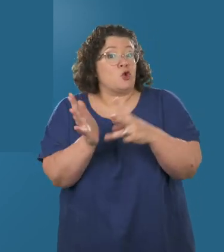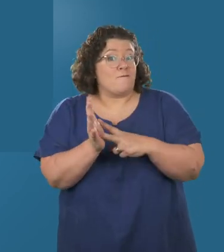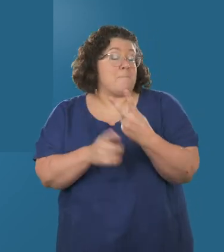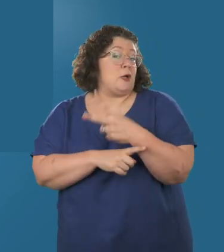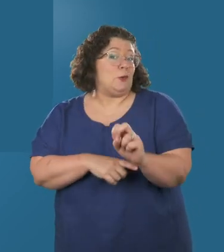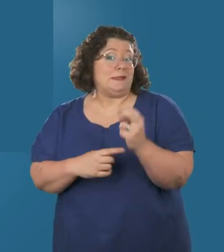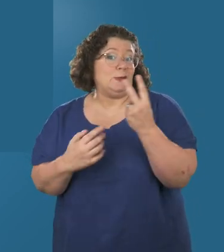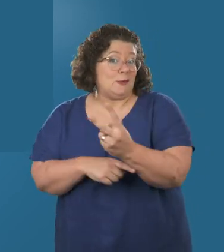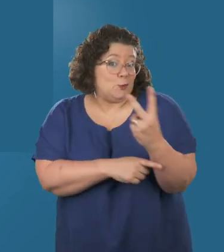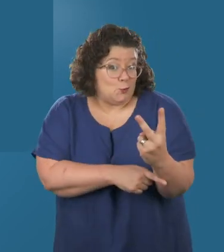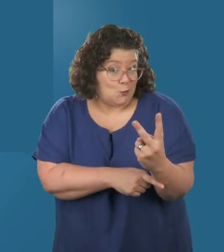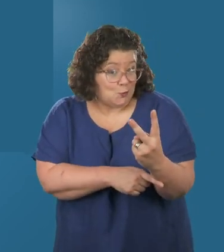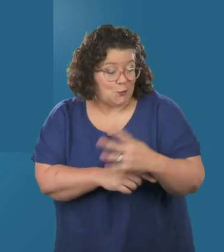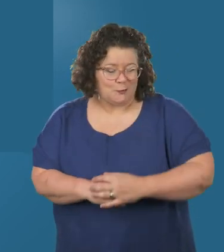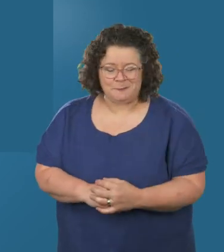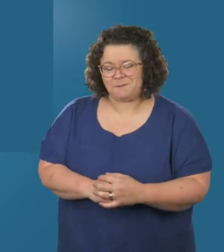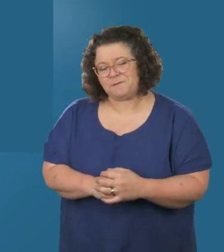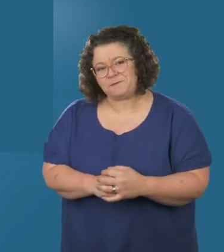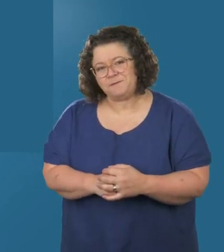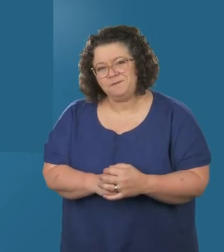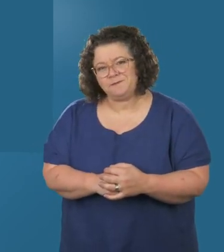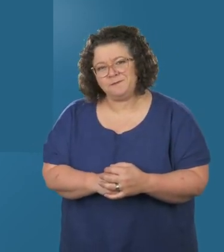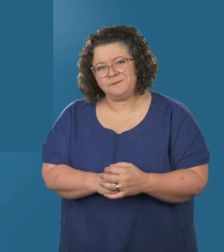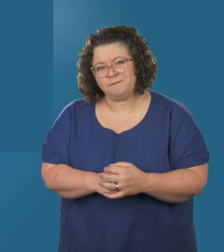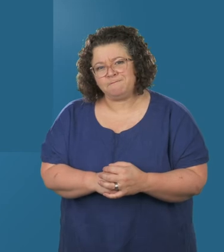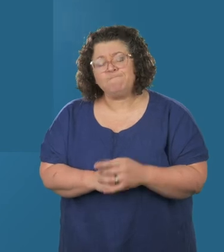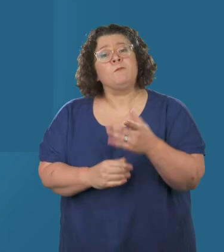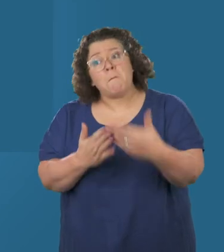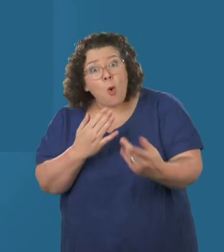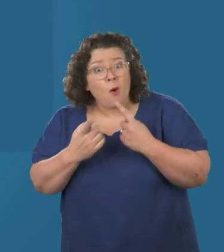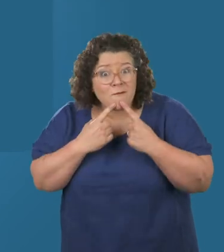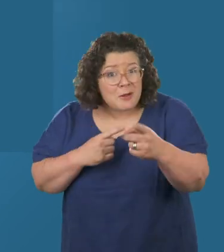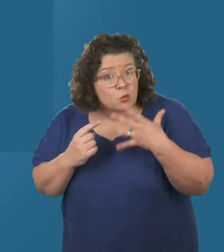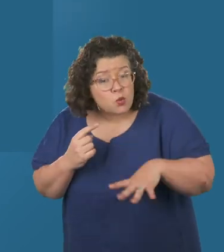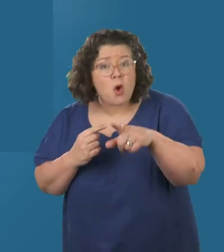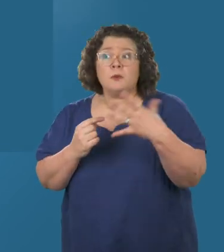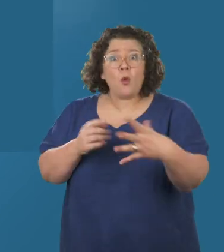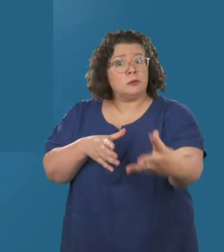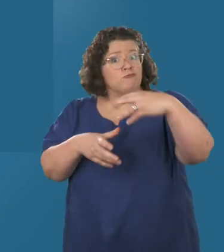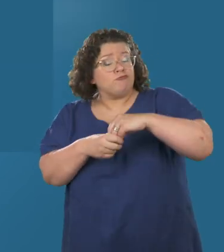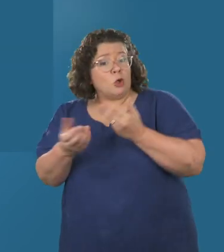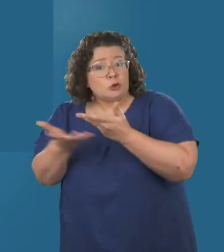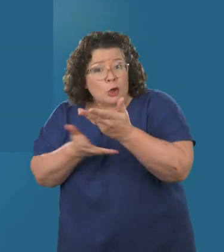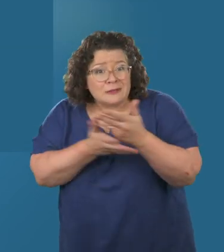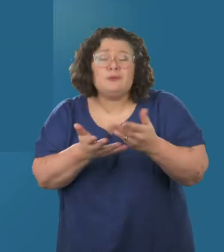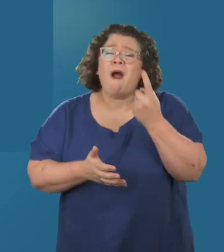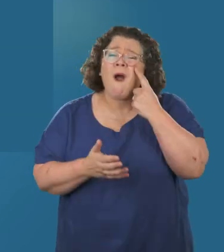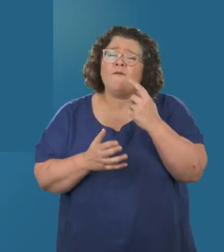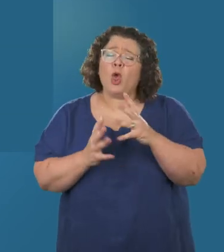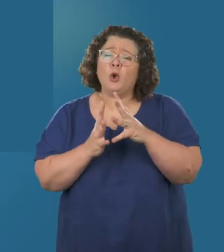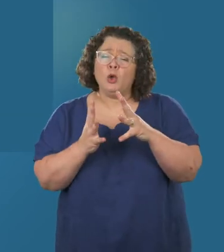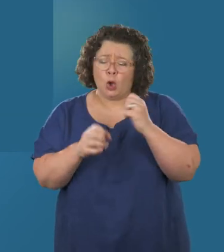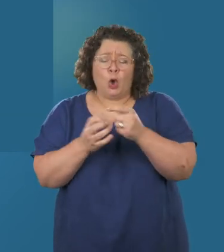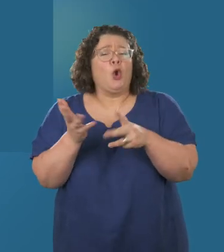now live and runs until the 7th of November 2022. For more information and to take part, visit gov